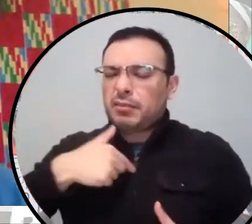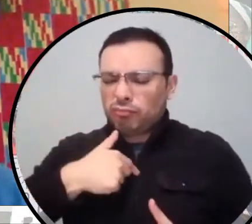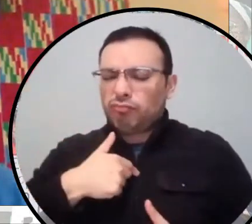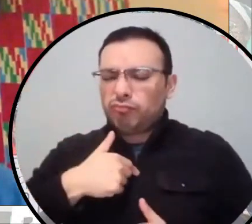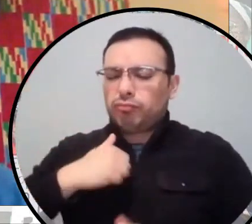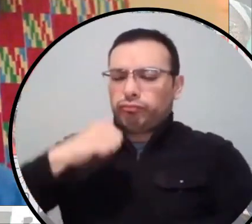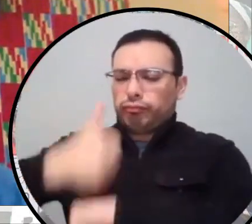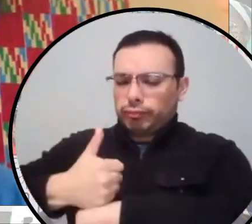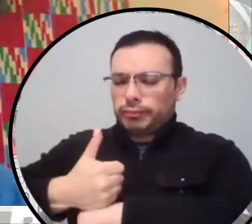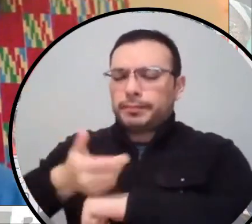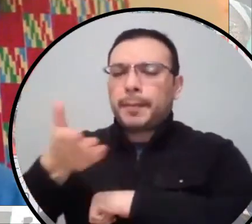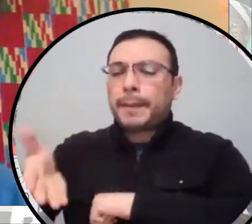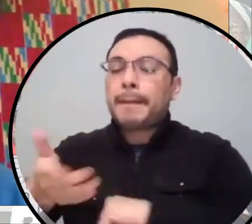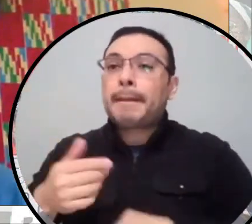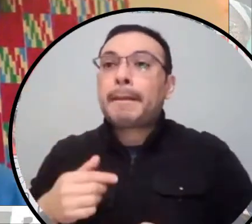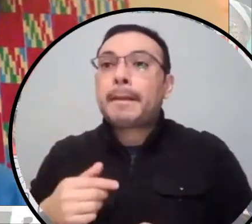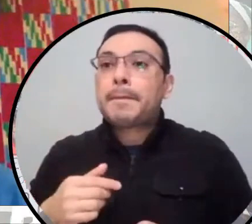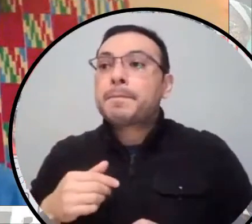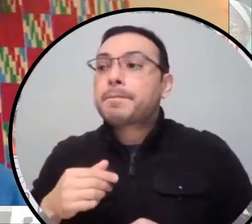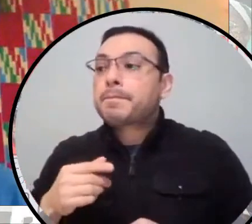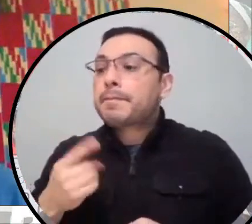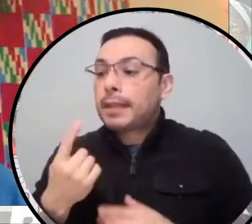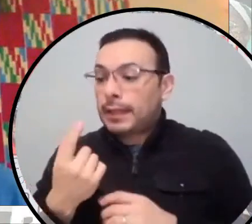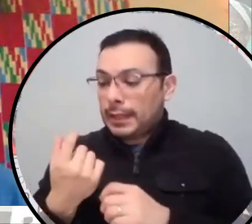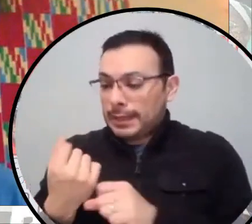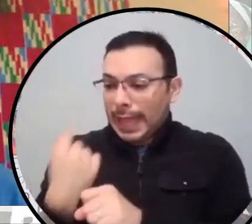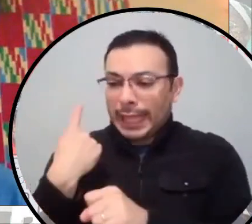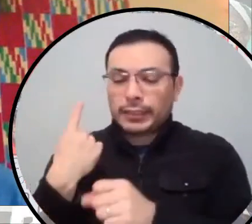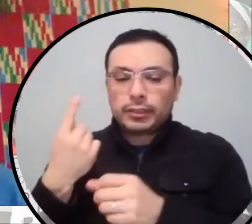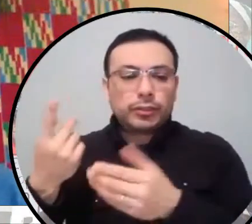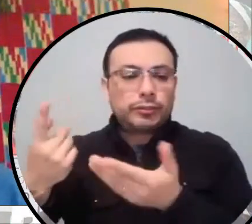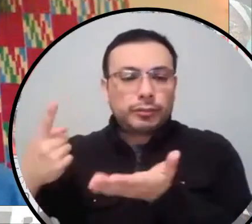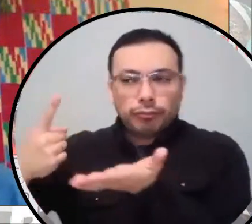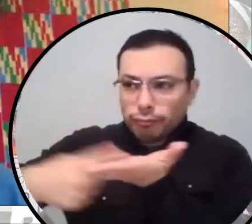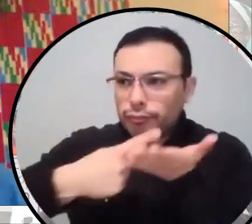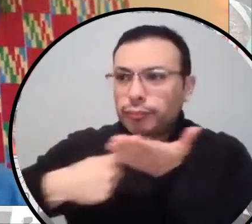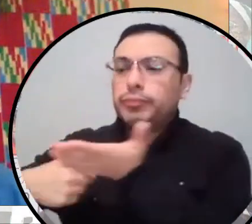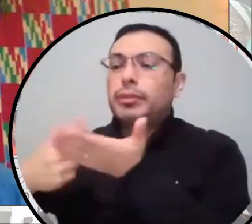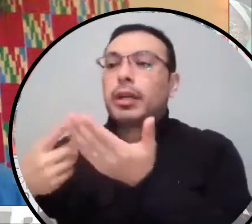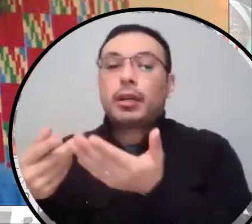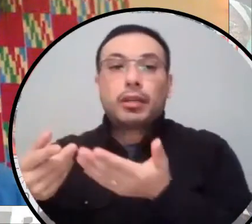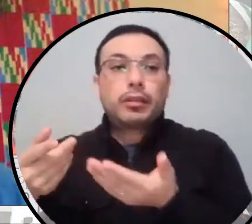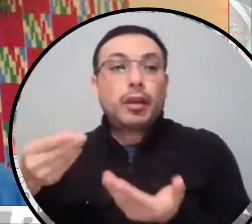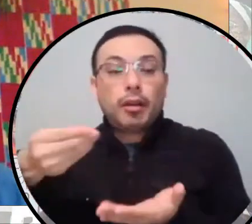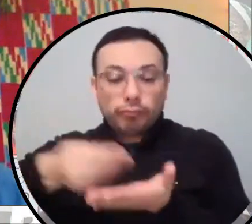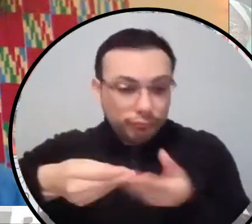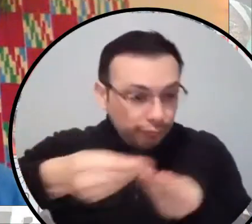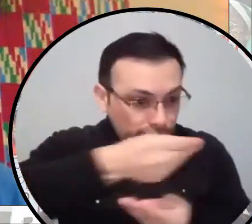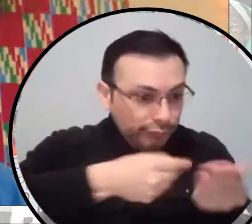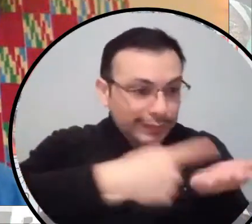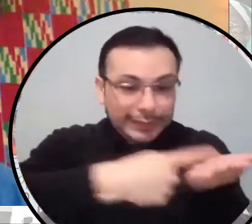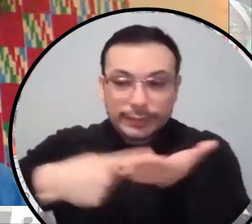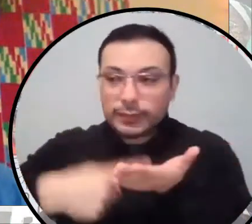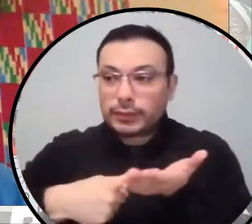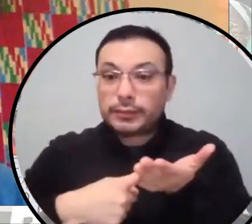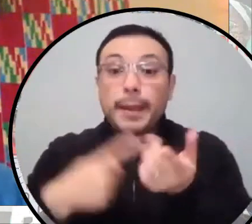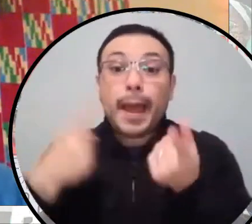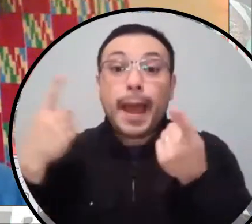a lot of things were happening. Um, George, George Floyd was murdered. Um,